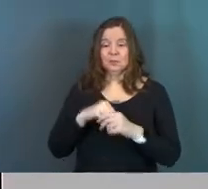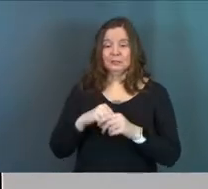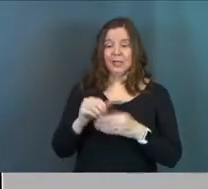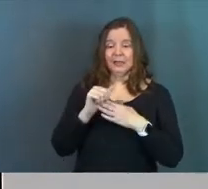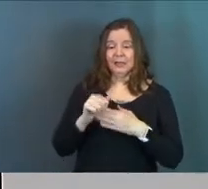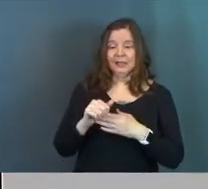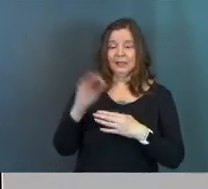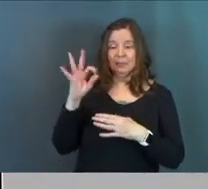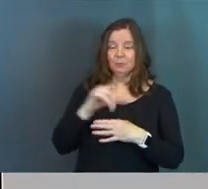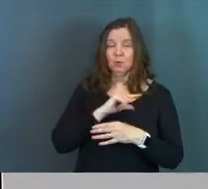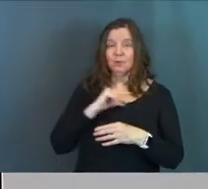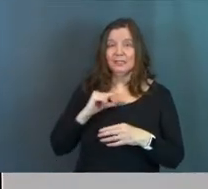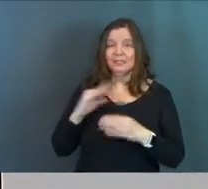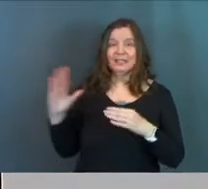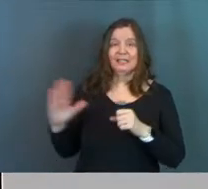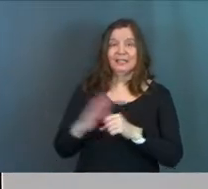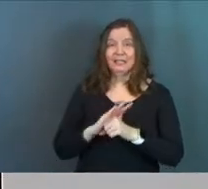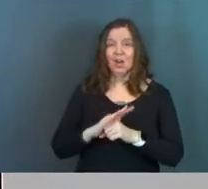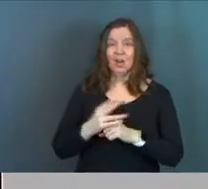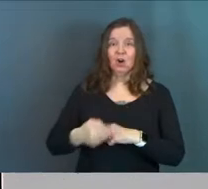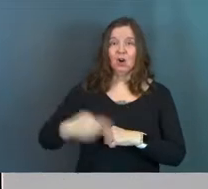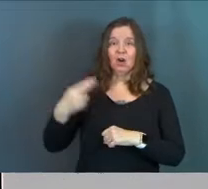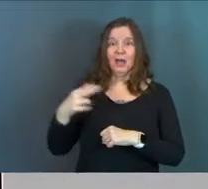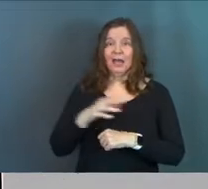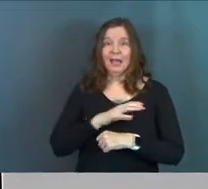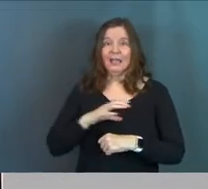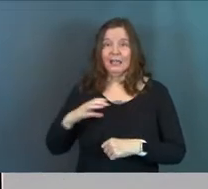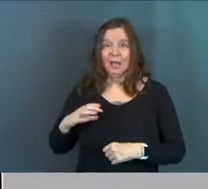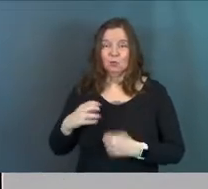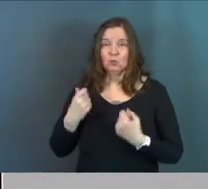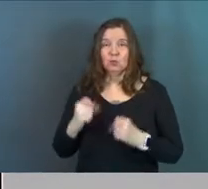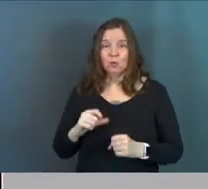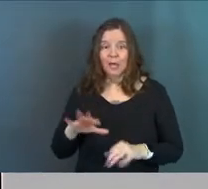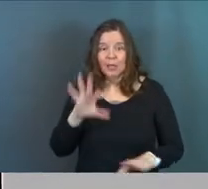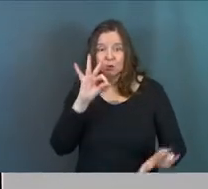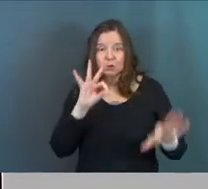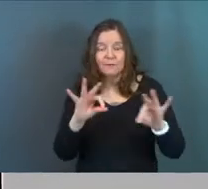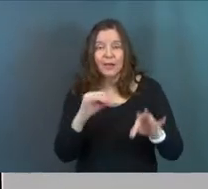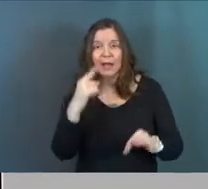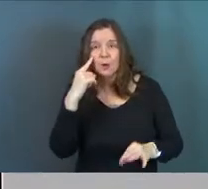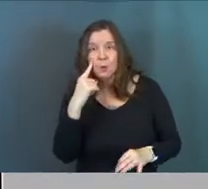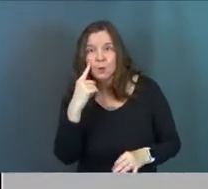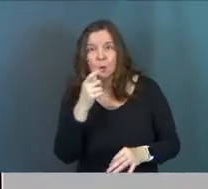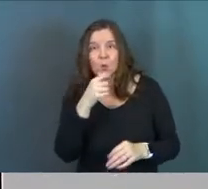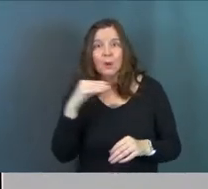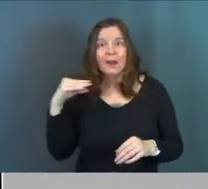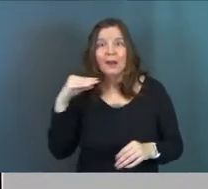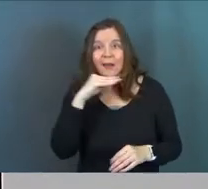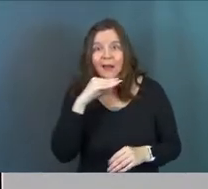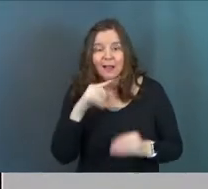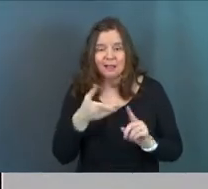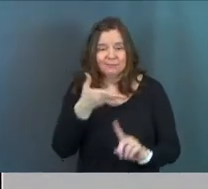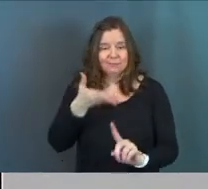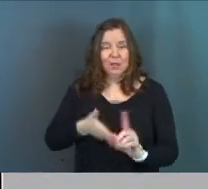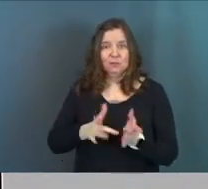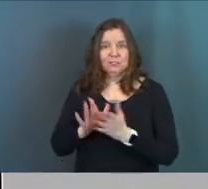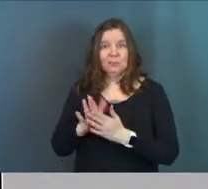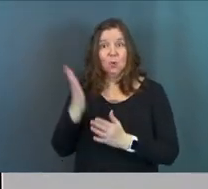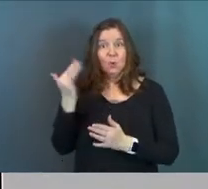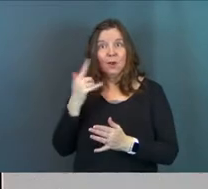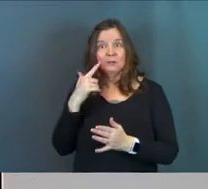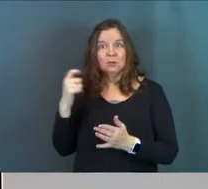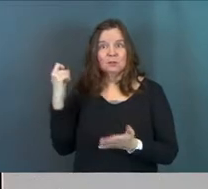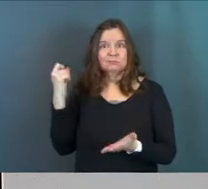entire high council were trying to find witnesses who would lie about Jesus so they could put him to death.